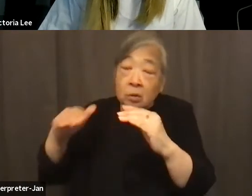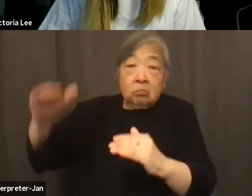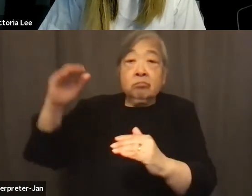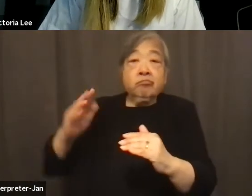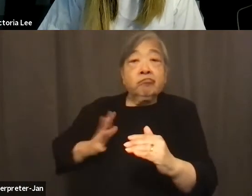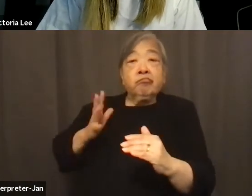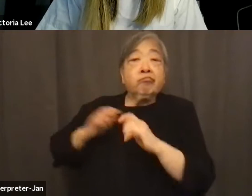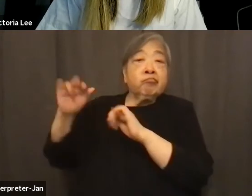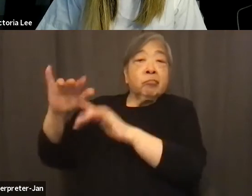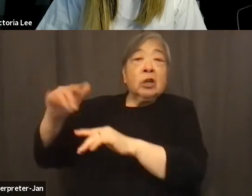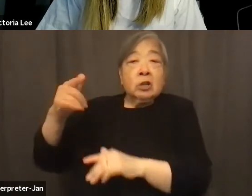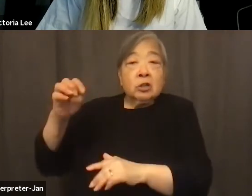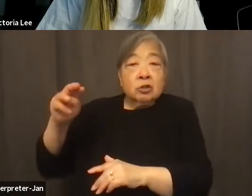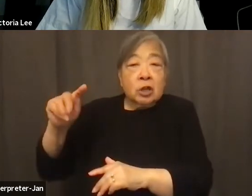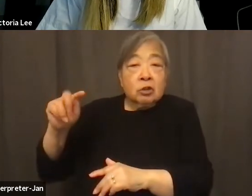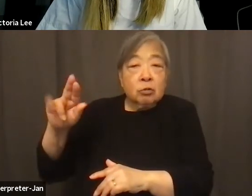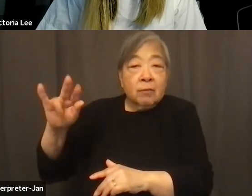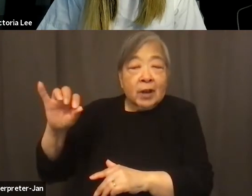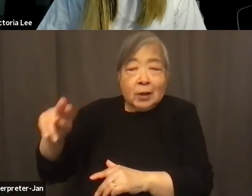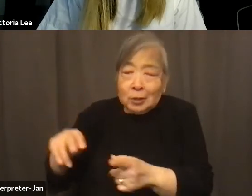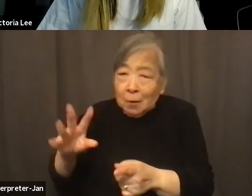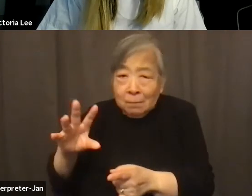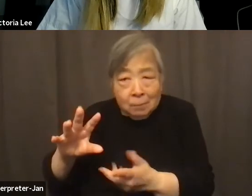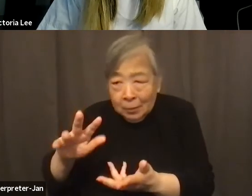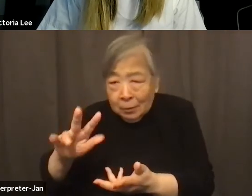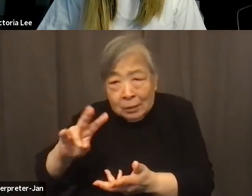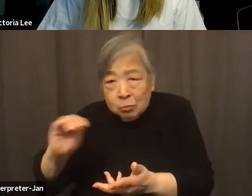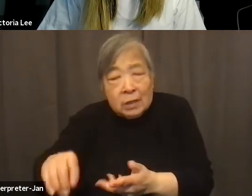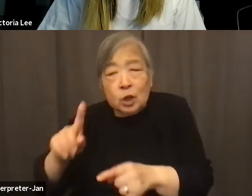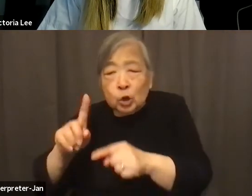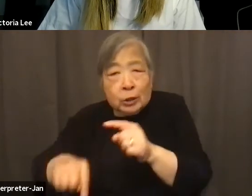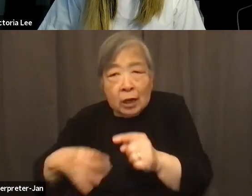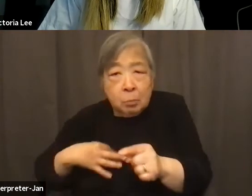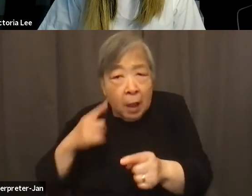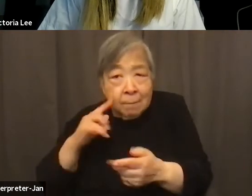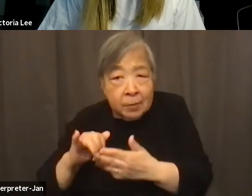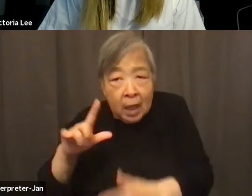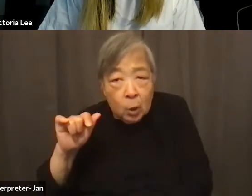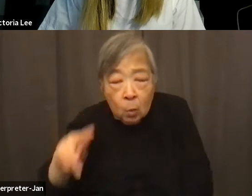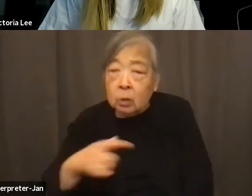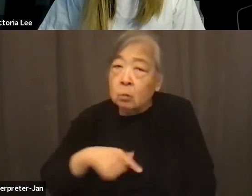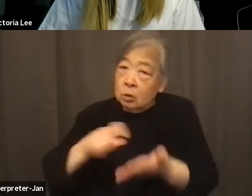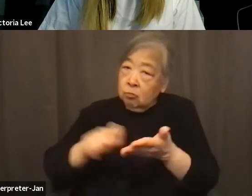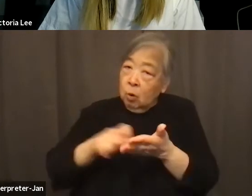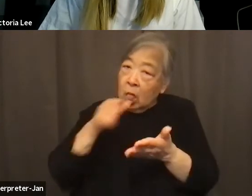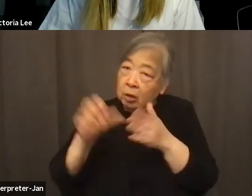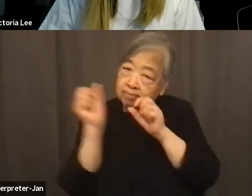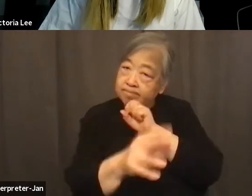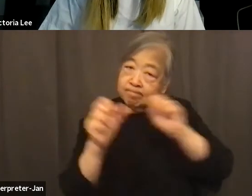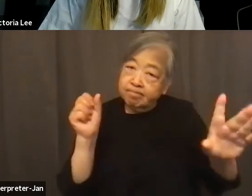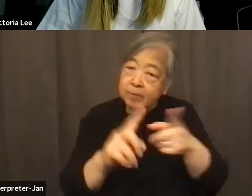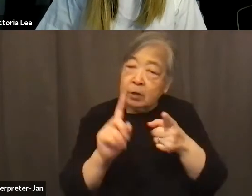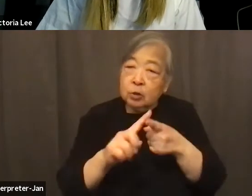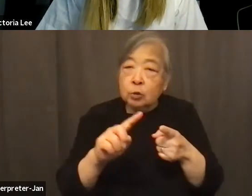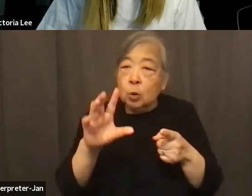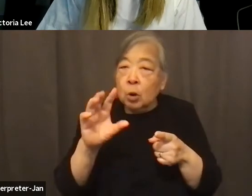neighborhood couldn't apply for this loan. We did a letter writing campaign to the commissioner, our state assembly, our